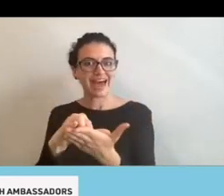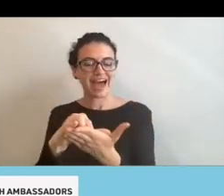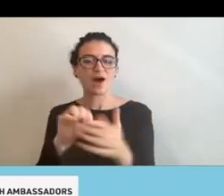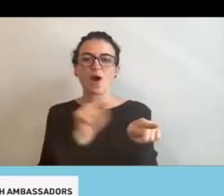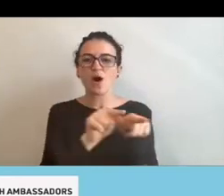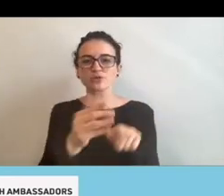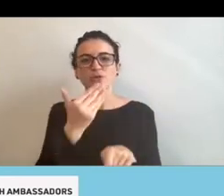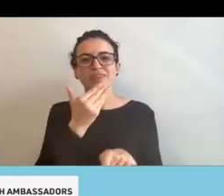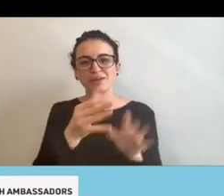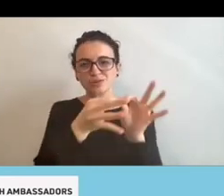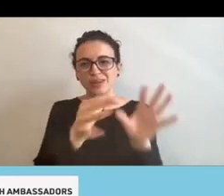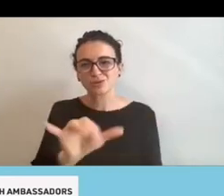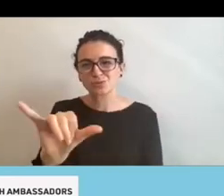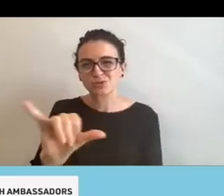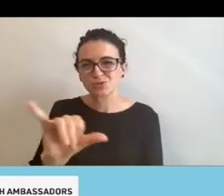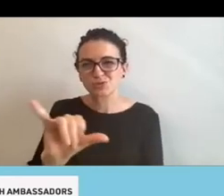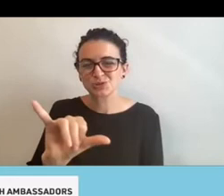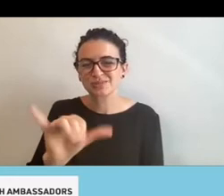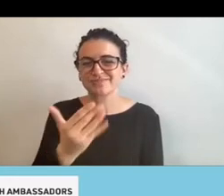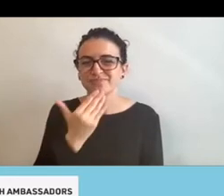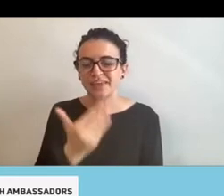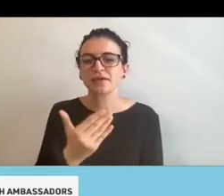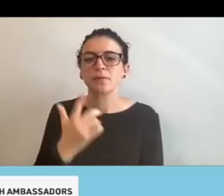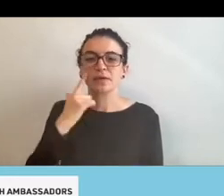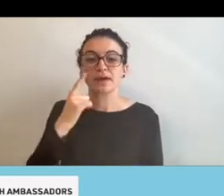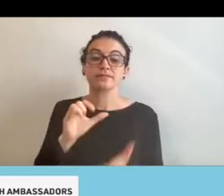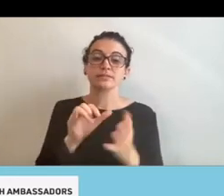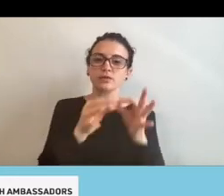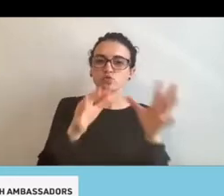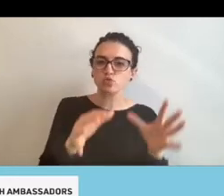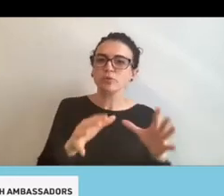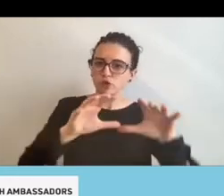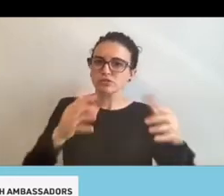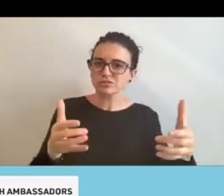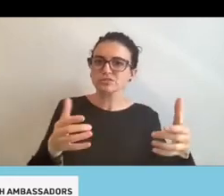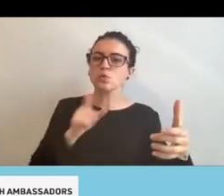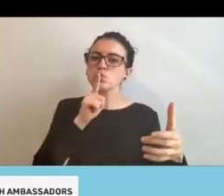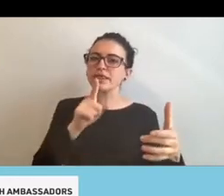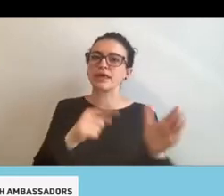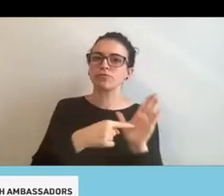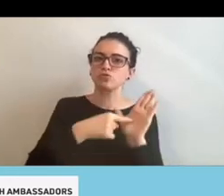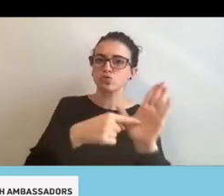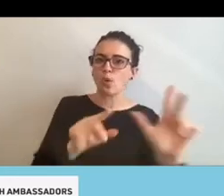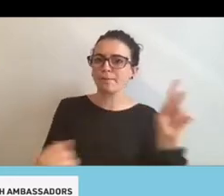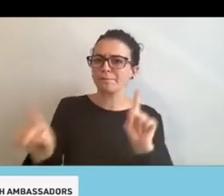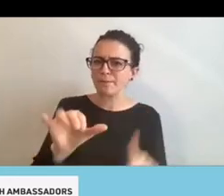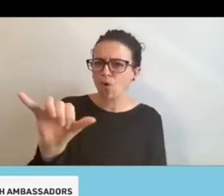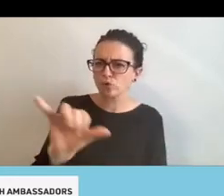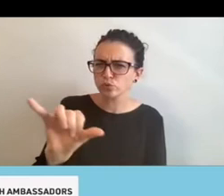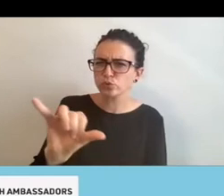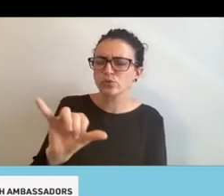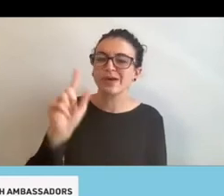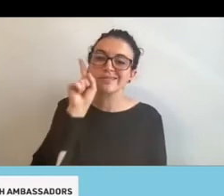interpreters because that's opened up a lot of doors and showed a lot of people that the